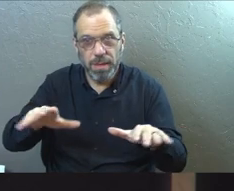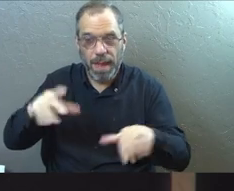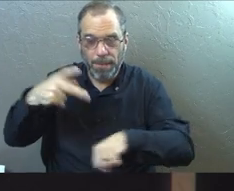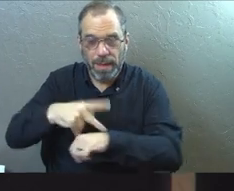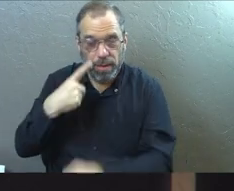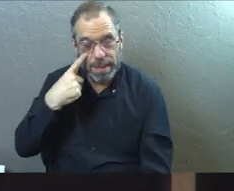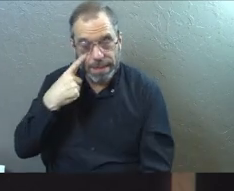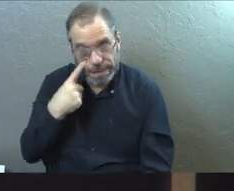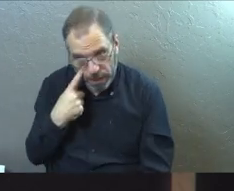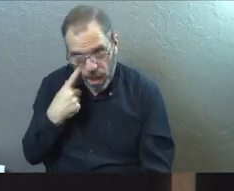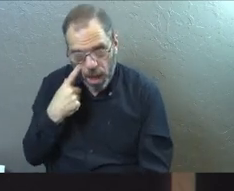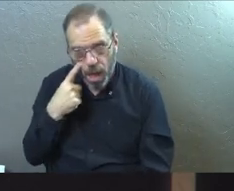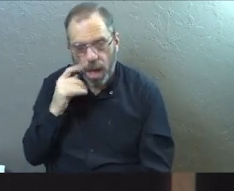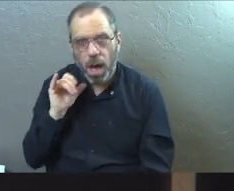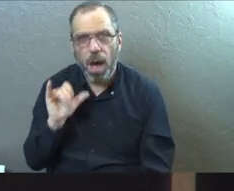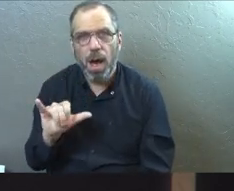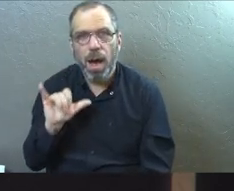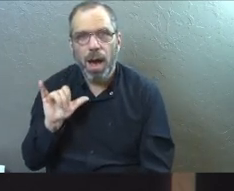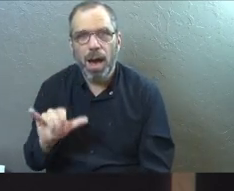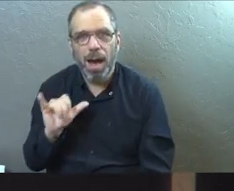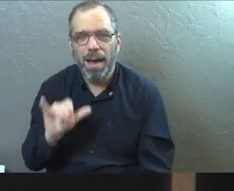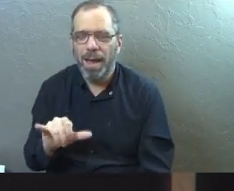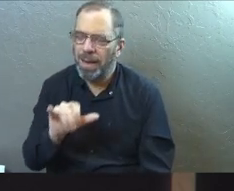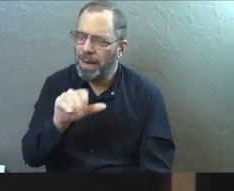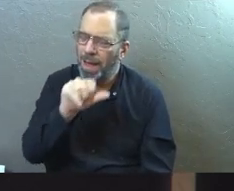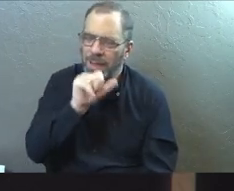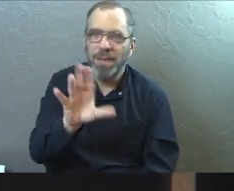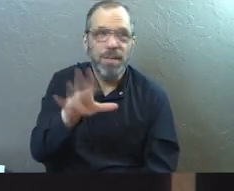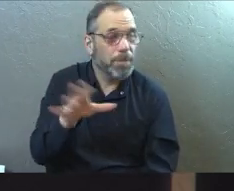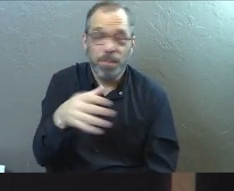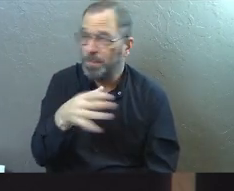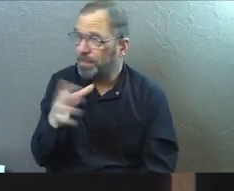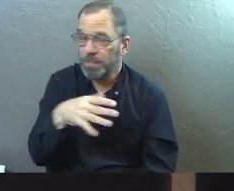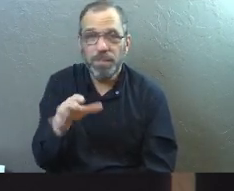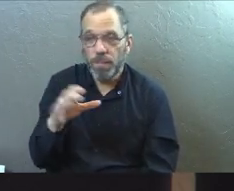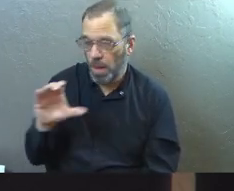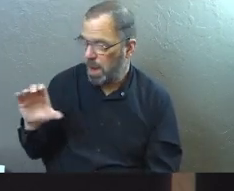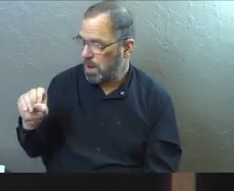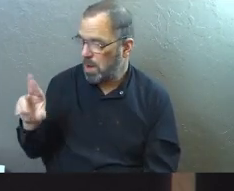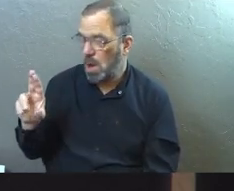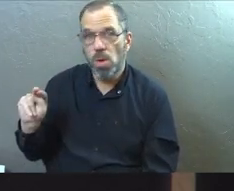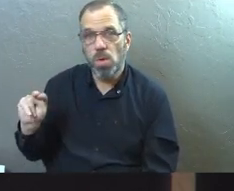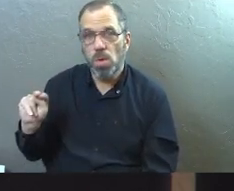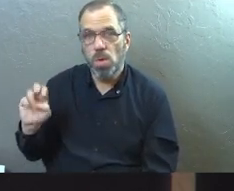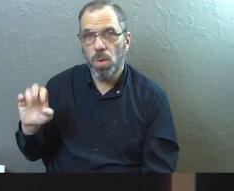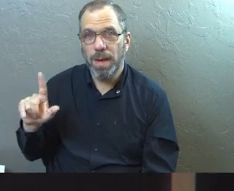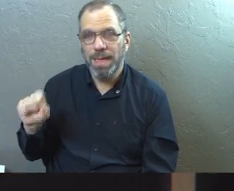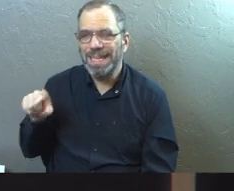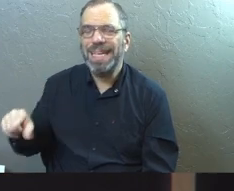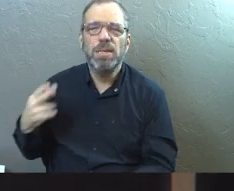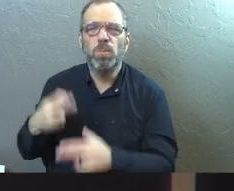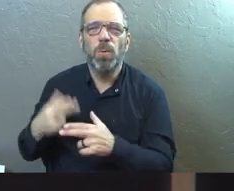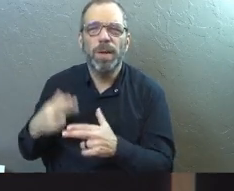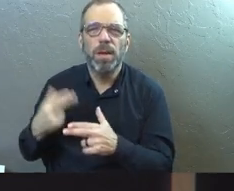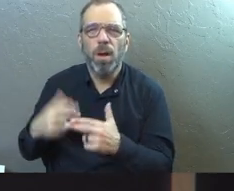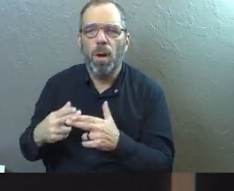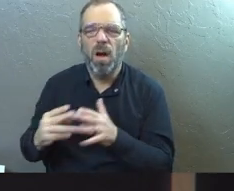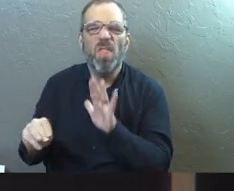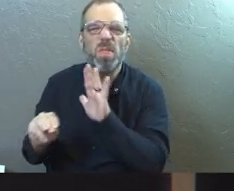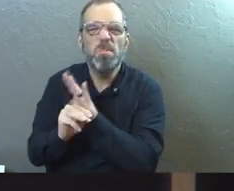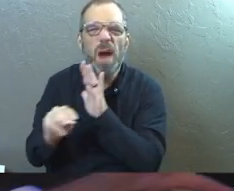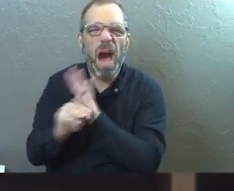seeing that now, right? And I love, too, just a little side thing is Cornelius has become the poster child of this, right?